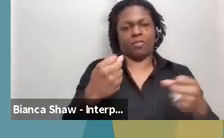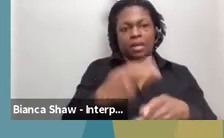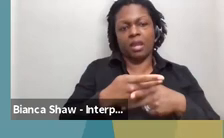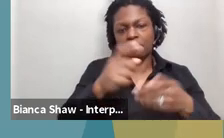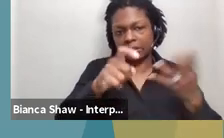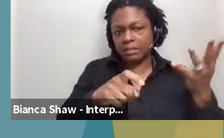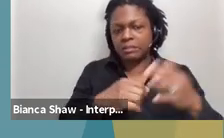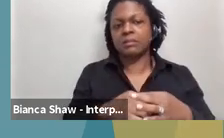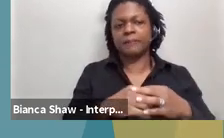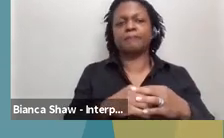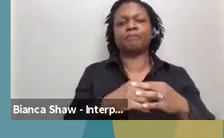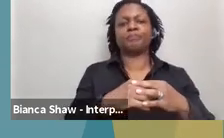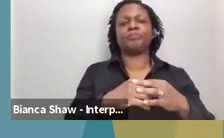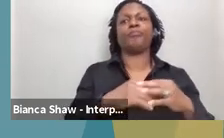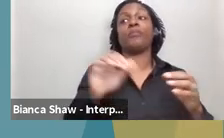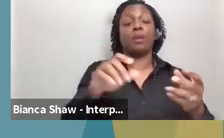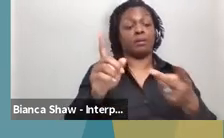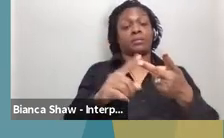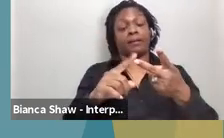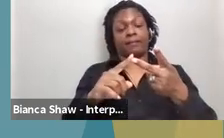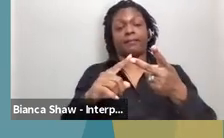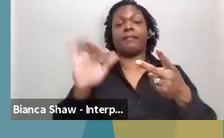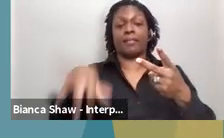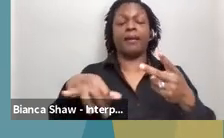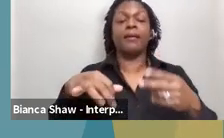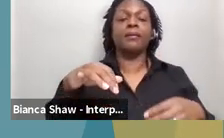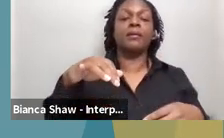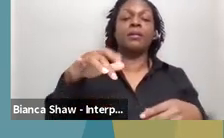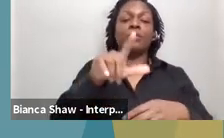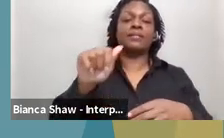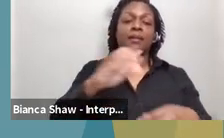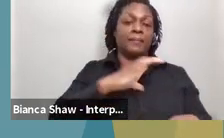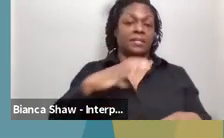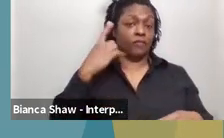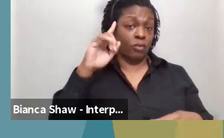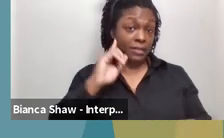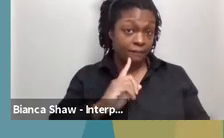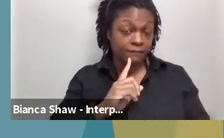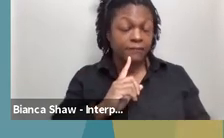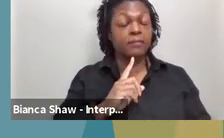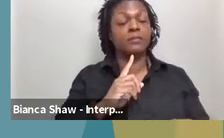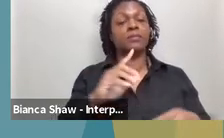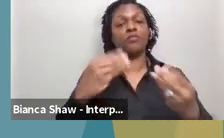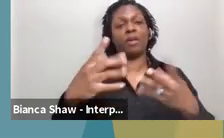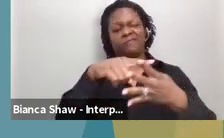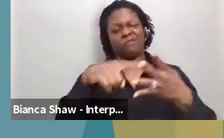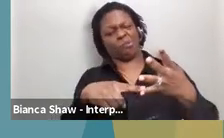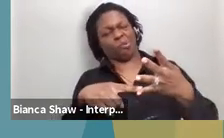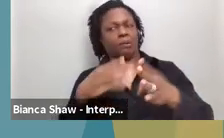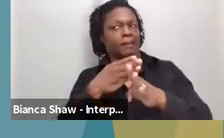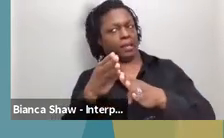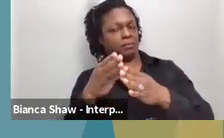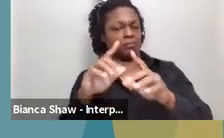there is the Louisiana Commission for the Deaf, and, uh, Louisiana Commission for the Deaf provides four main programs and services.